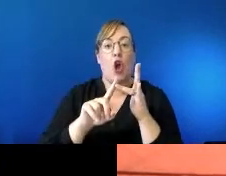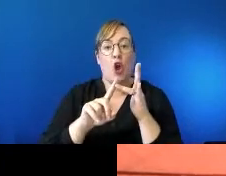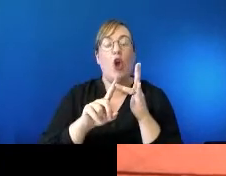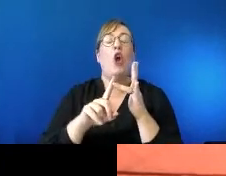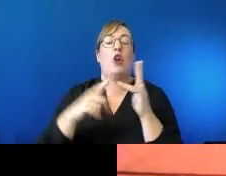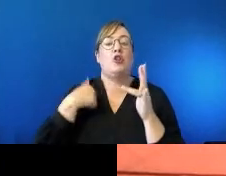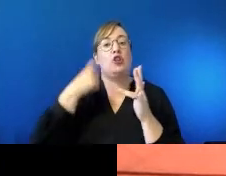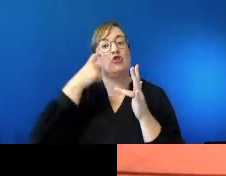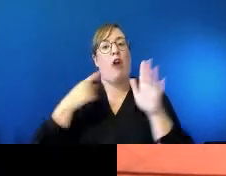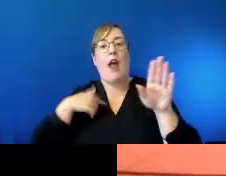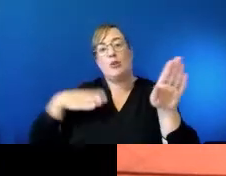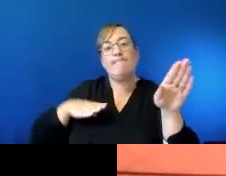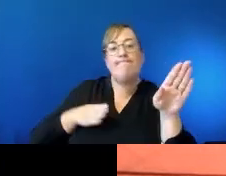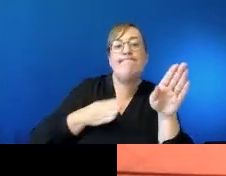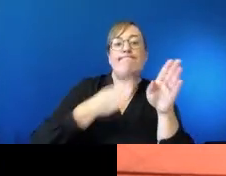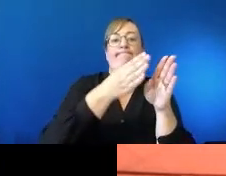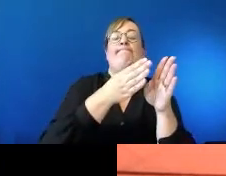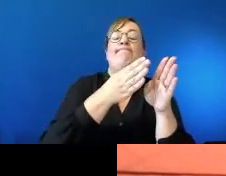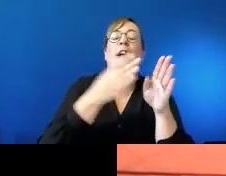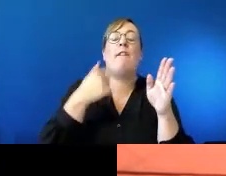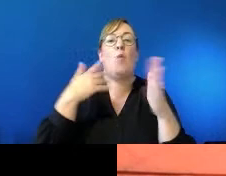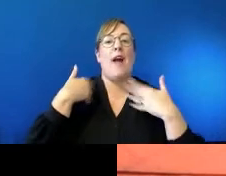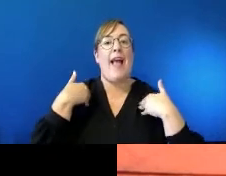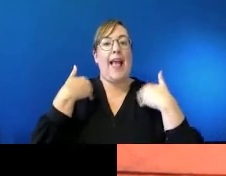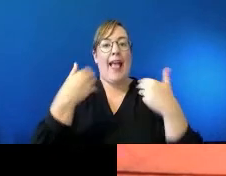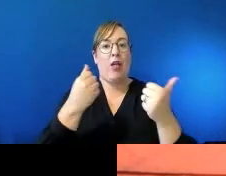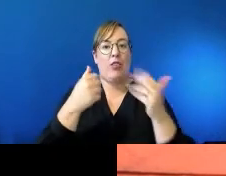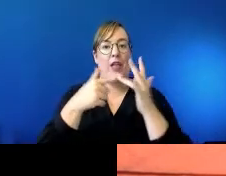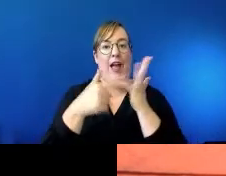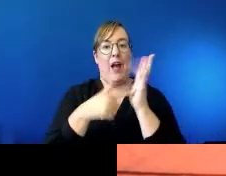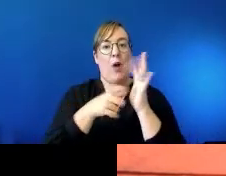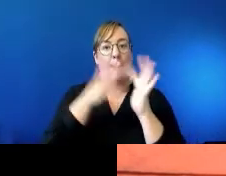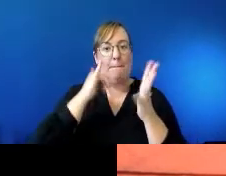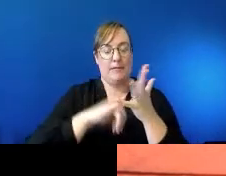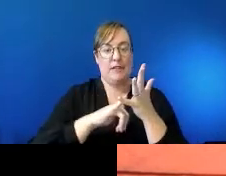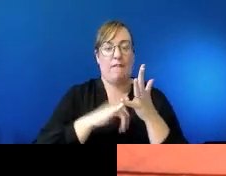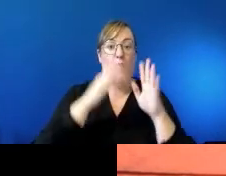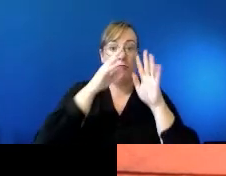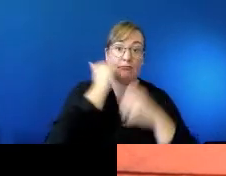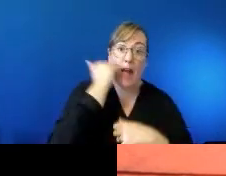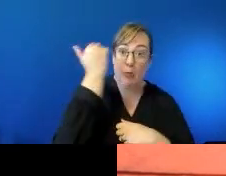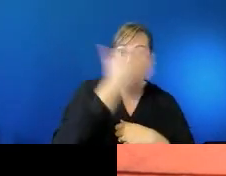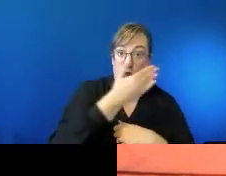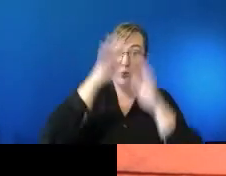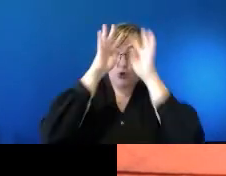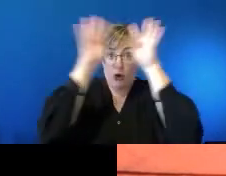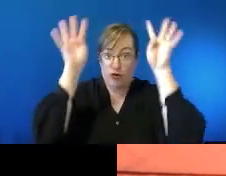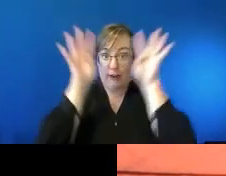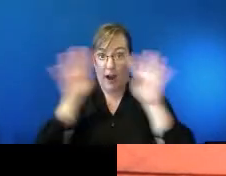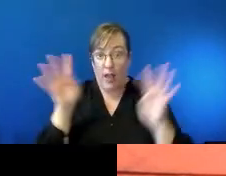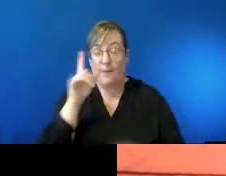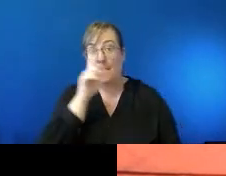in health outcomes for Aboriginal and Torres Strait Islander people and is also the